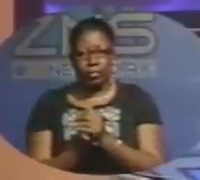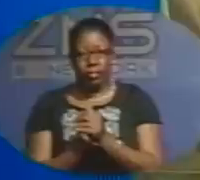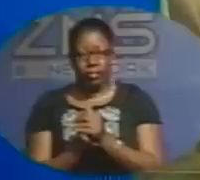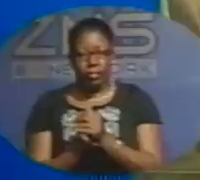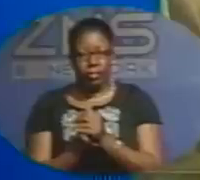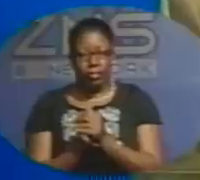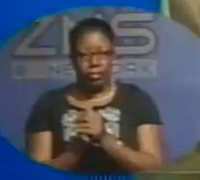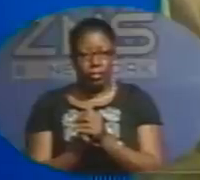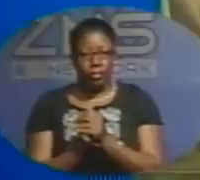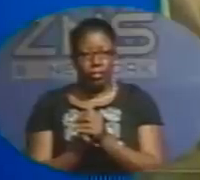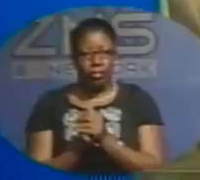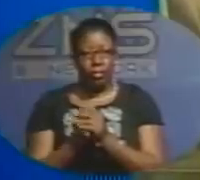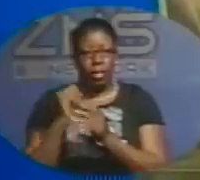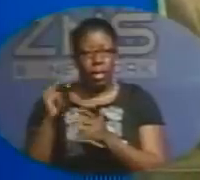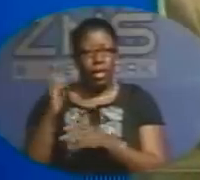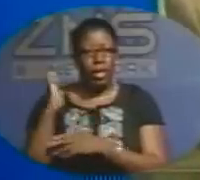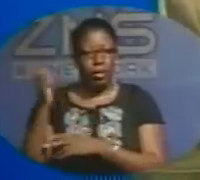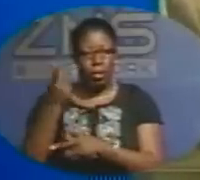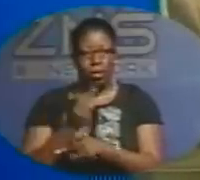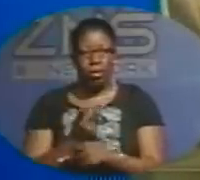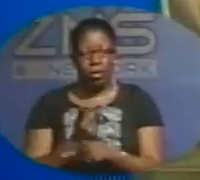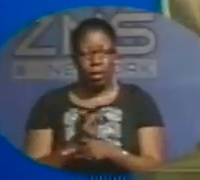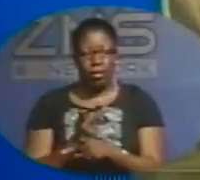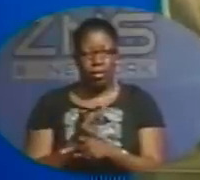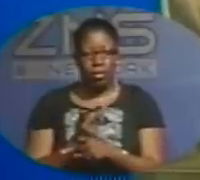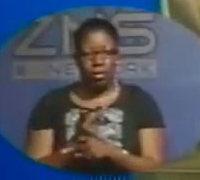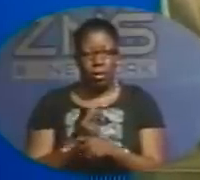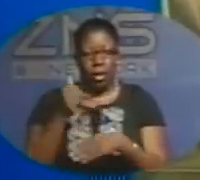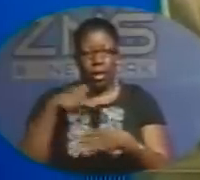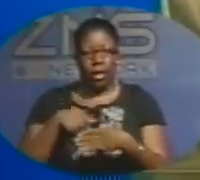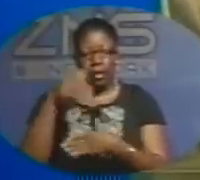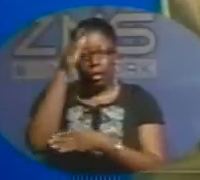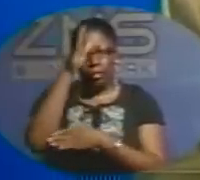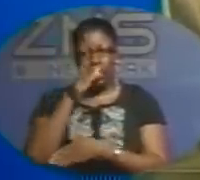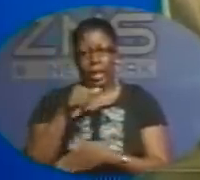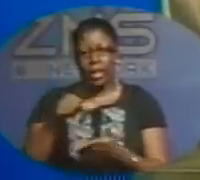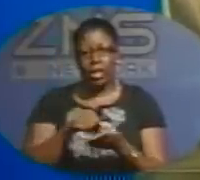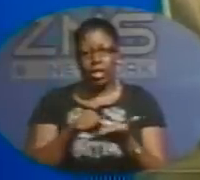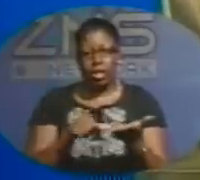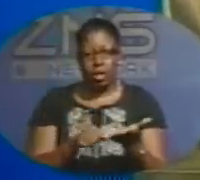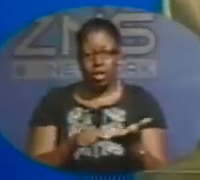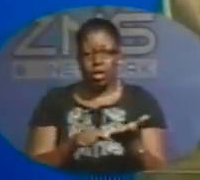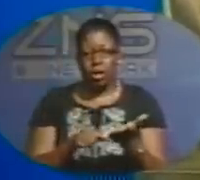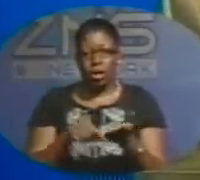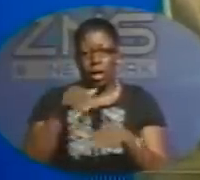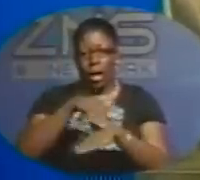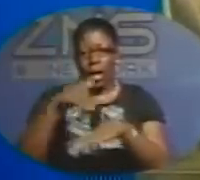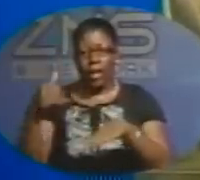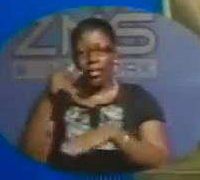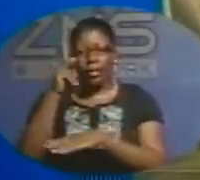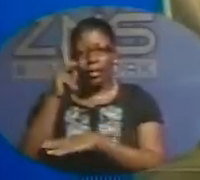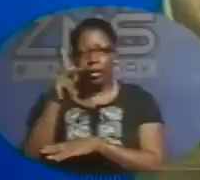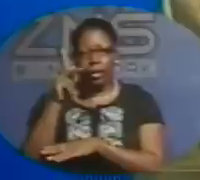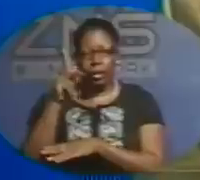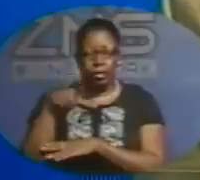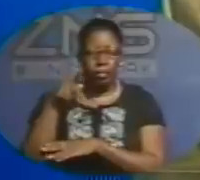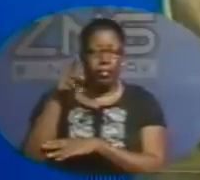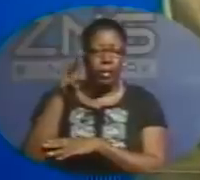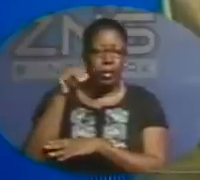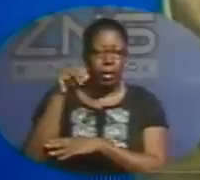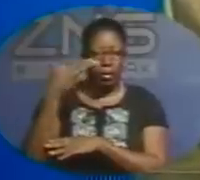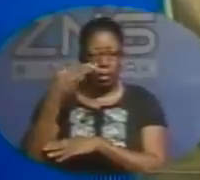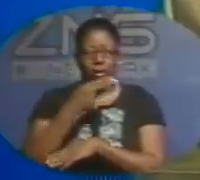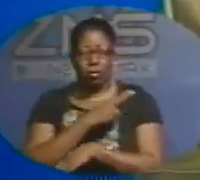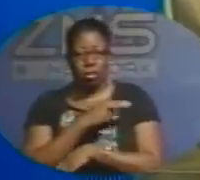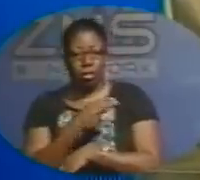He was being held in the male surgical of the Princess Margaret Hospital. He had